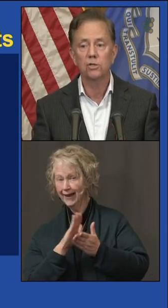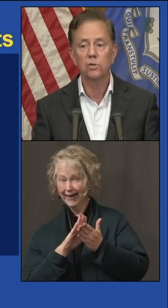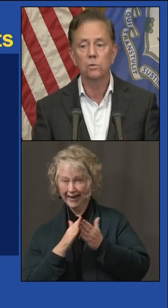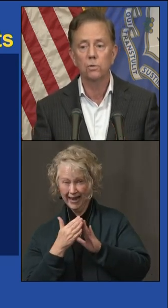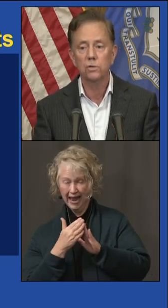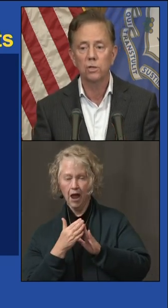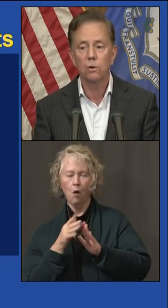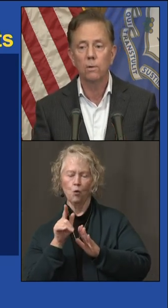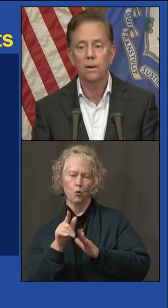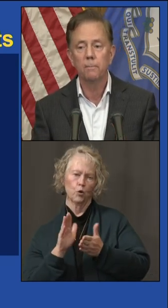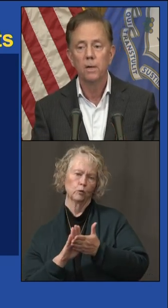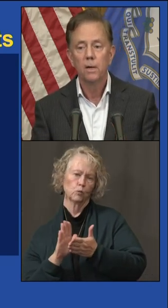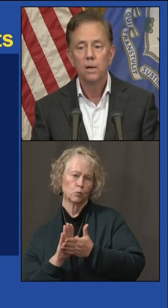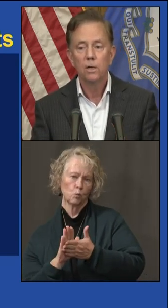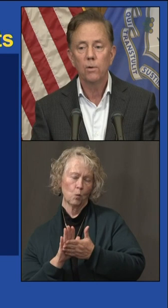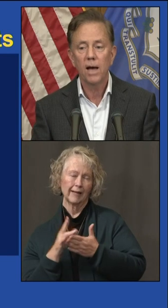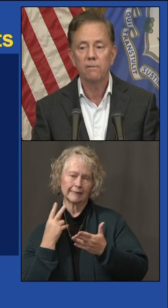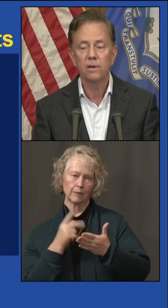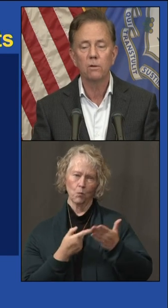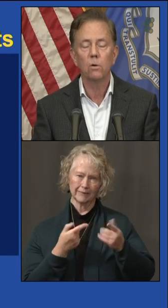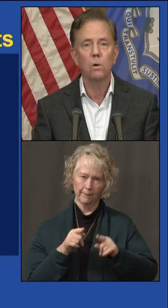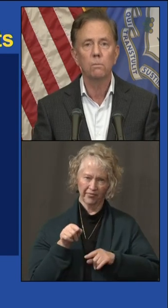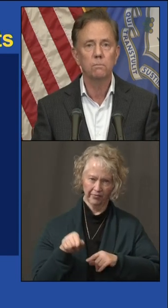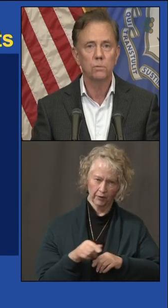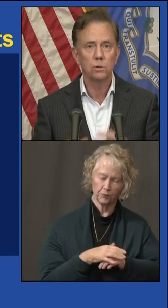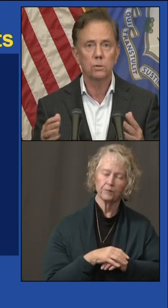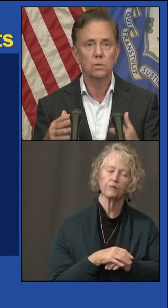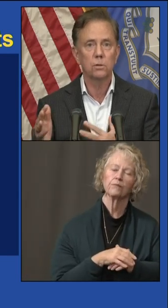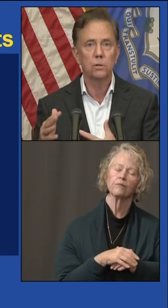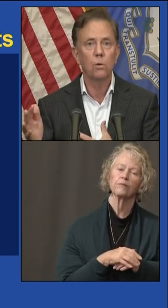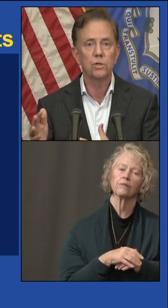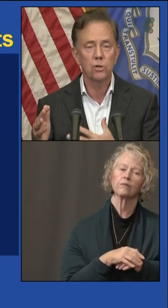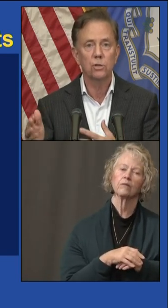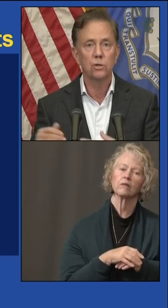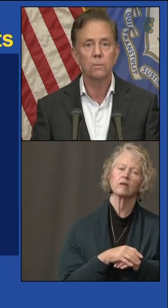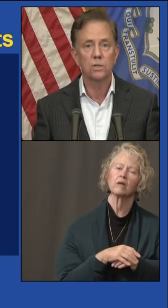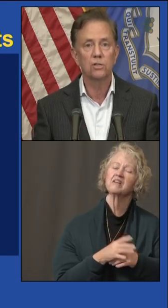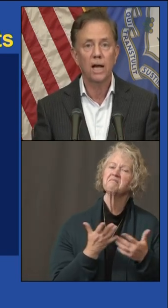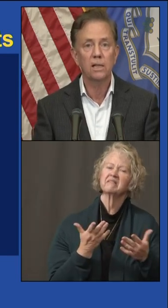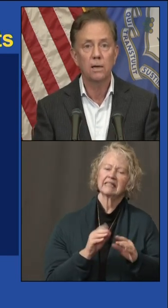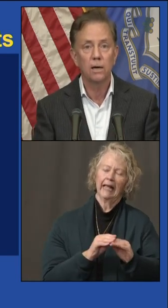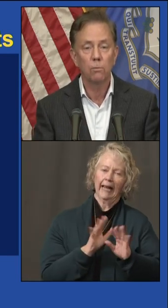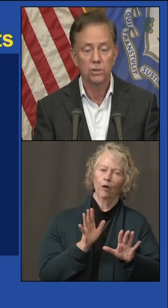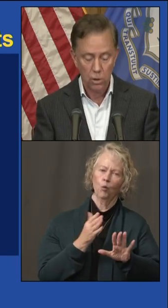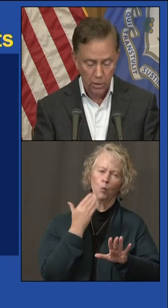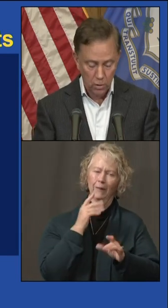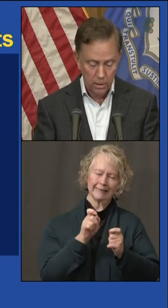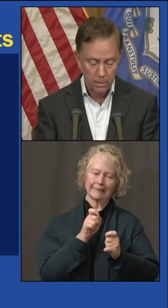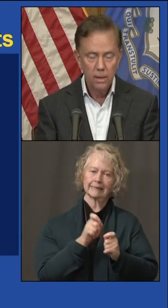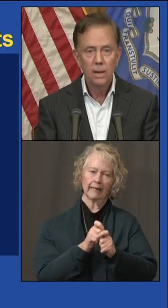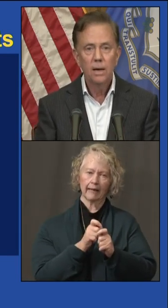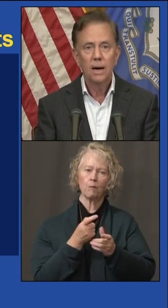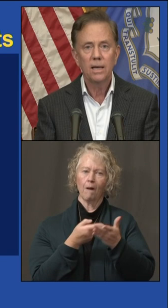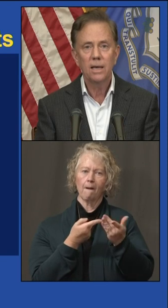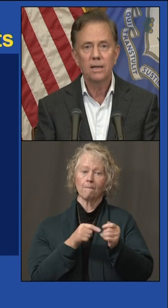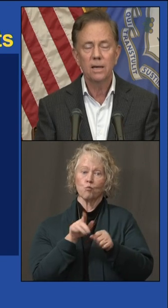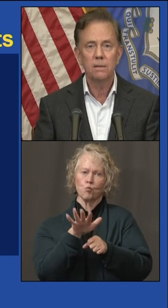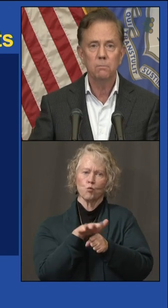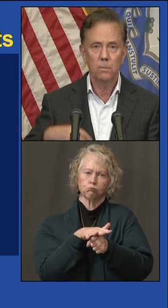going on in your schools. So you have in all, know in certain terms exactly what's going on.